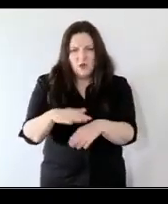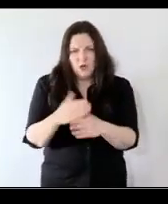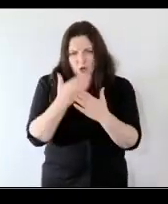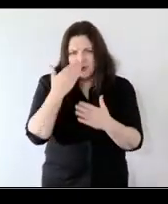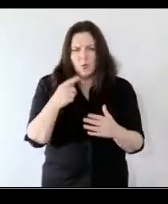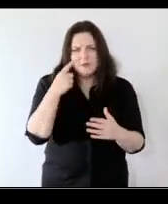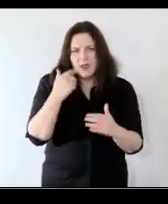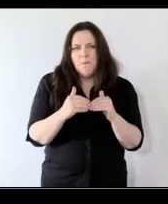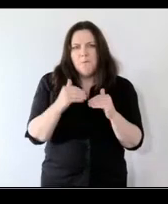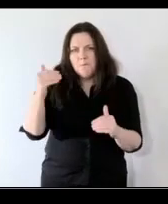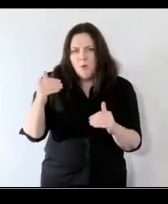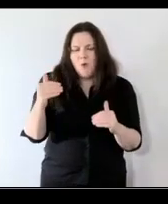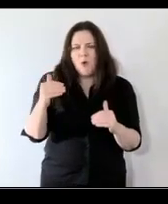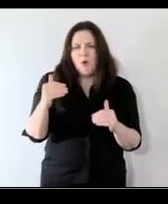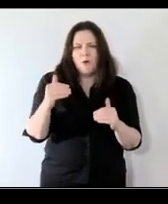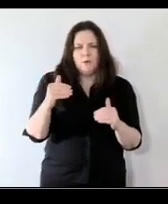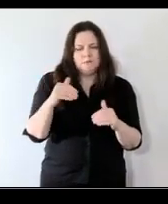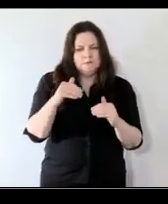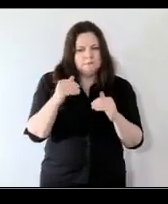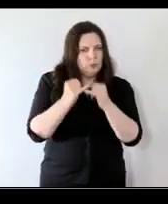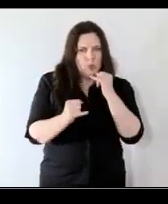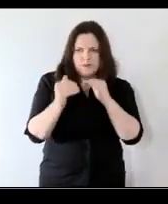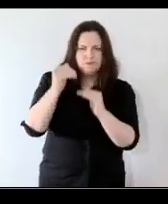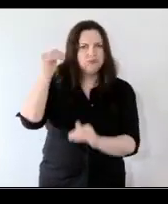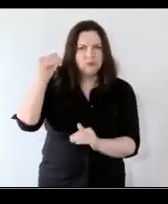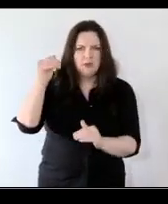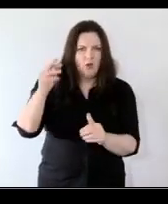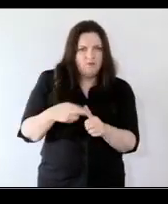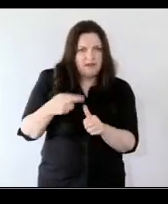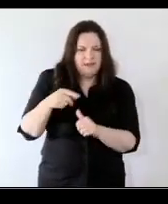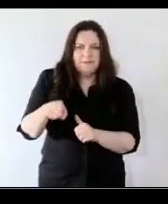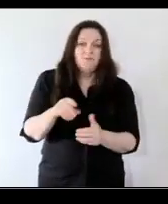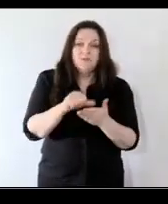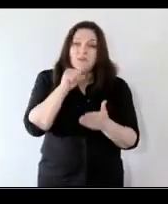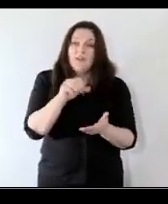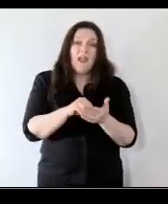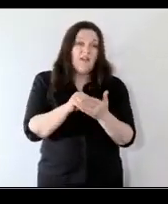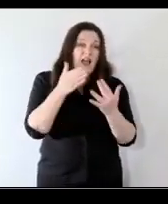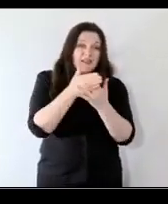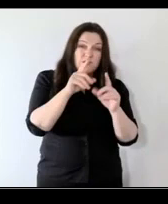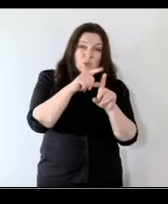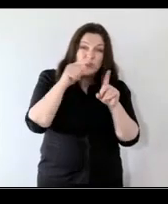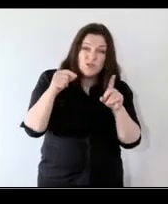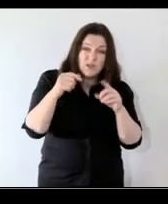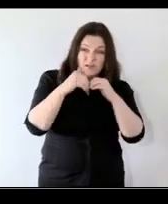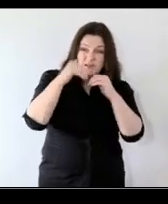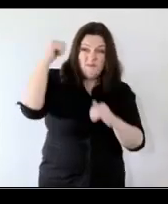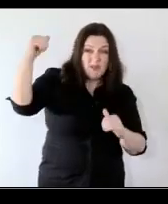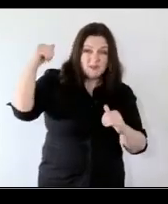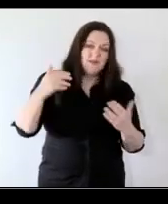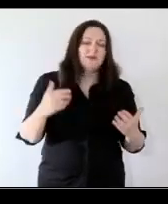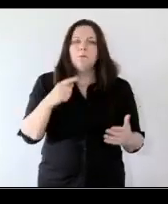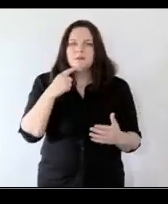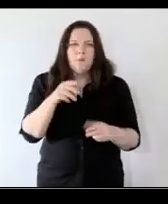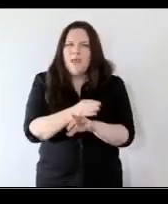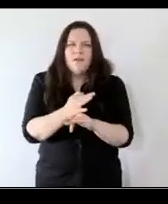learning loss among the more disadvantaged groups who don't have access to digital devices but also don't have parents who know the